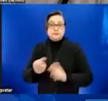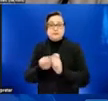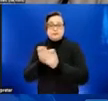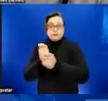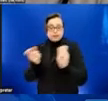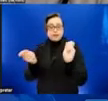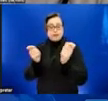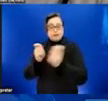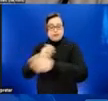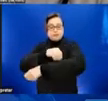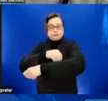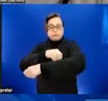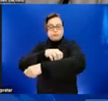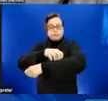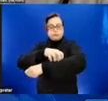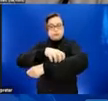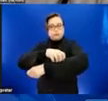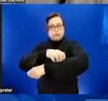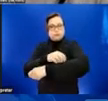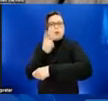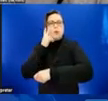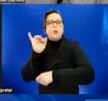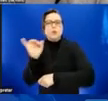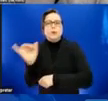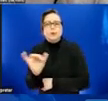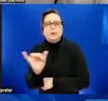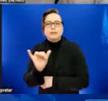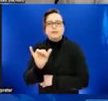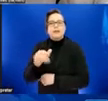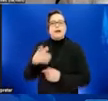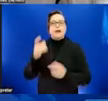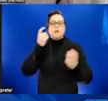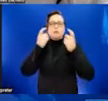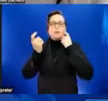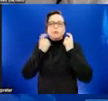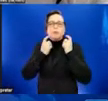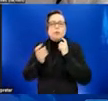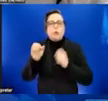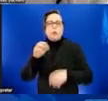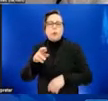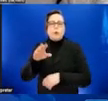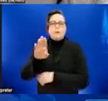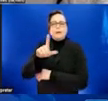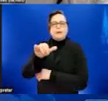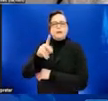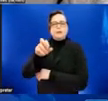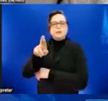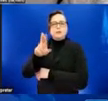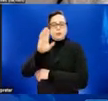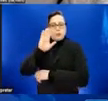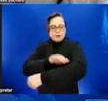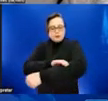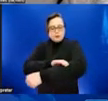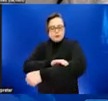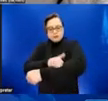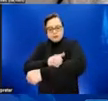can also look like pimples or blisters before they eventually scab and fall off. For some people, the rash is